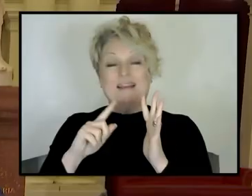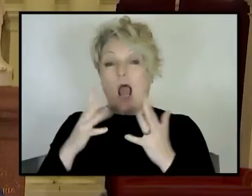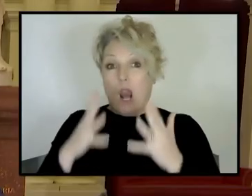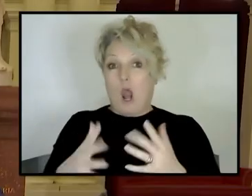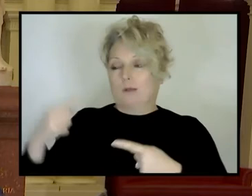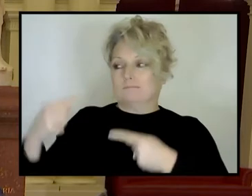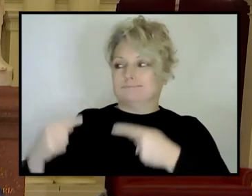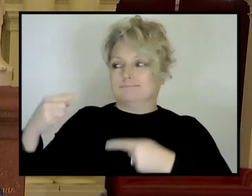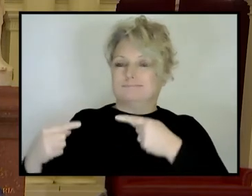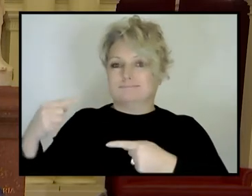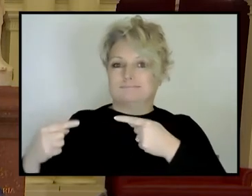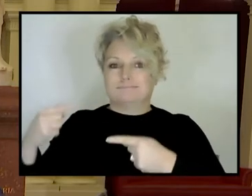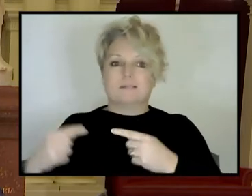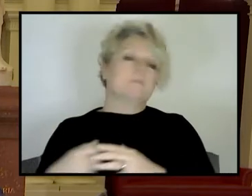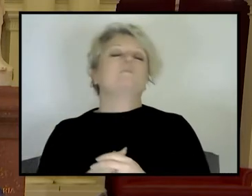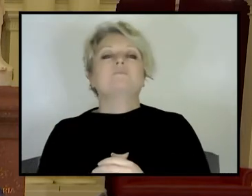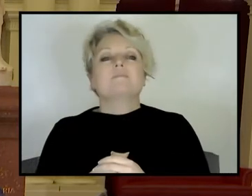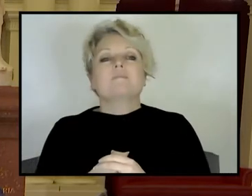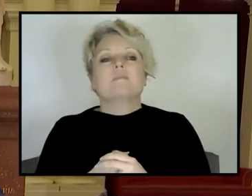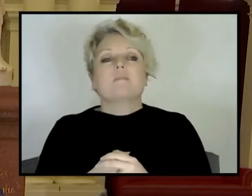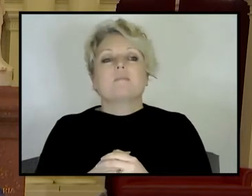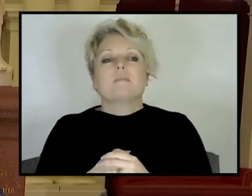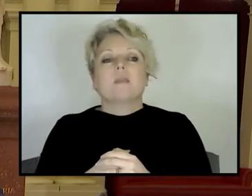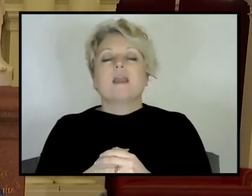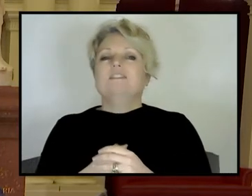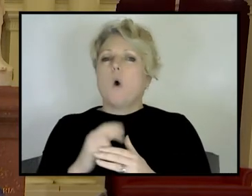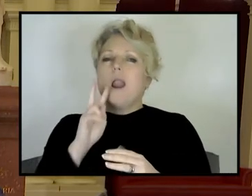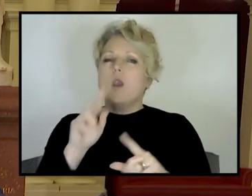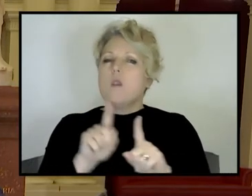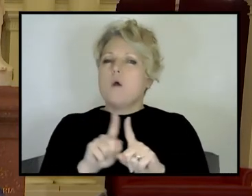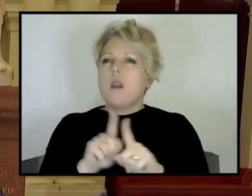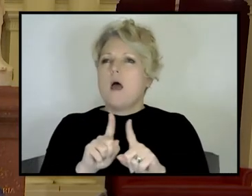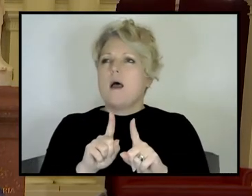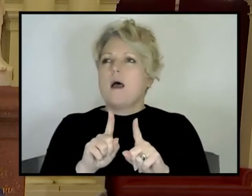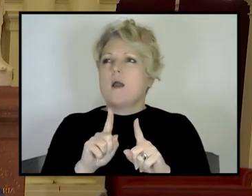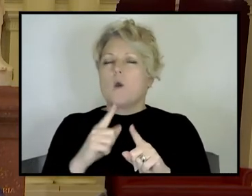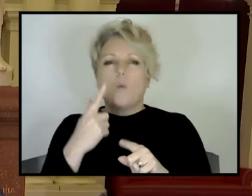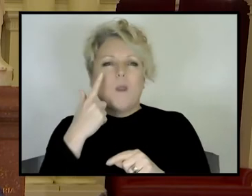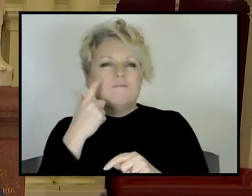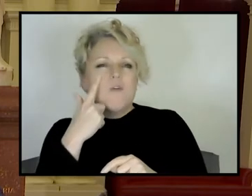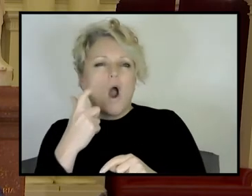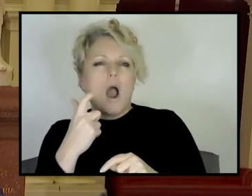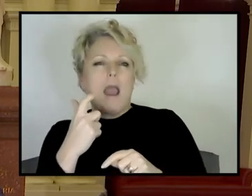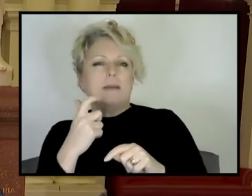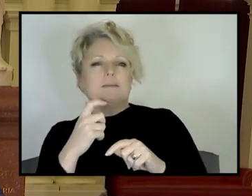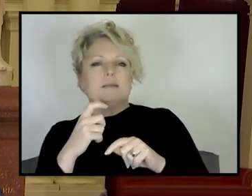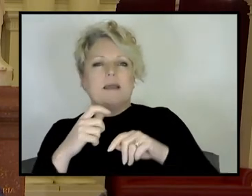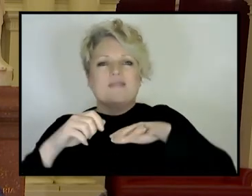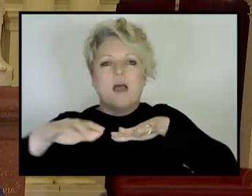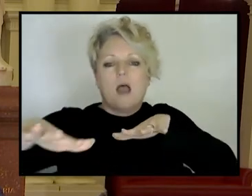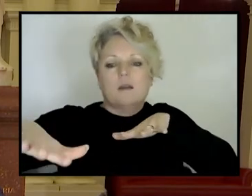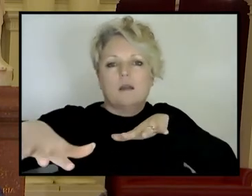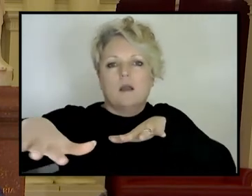that worked. So that seems to have been added on through some sort of plate tectonic, well, maybe, um, through some sort of process that we've